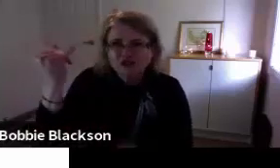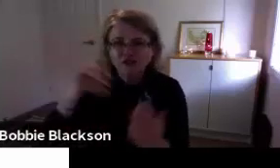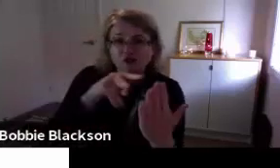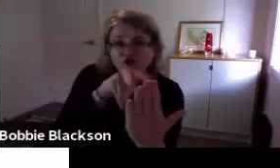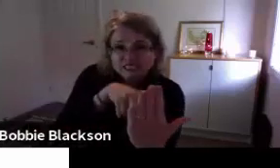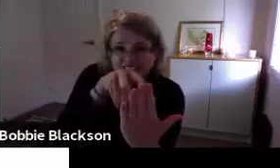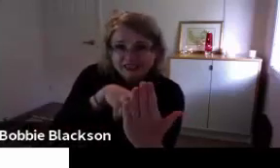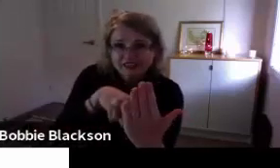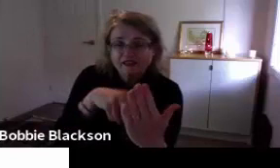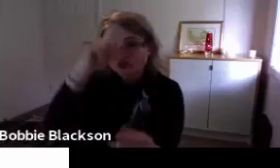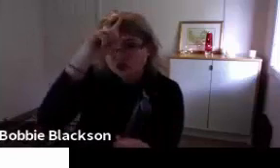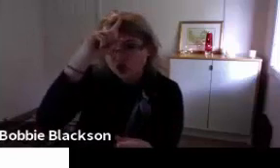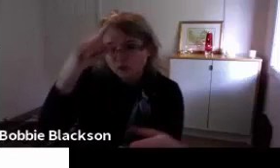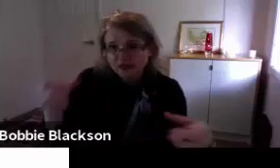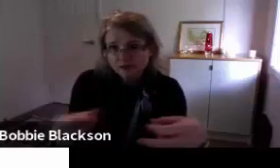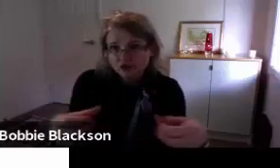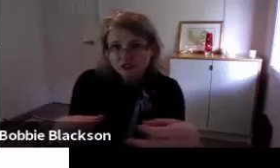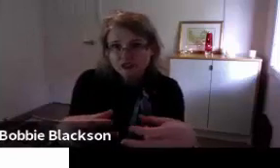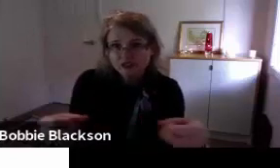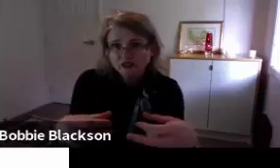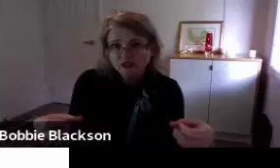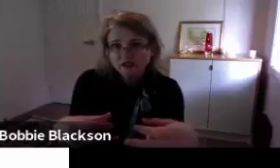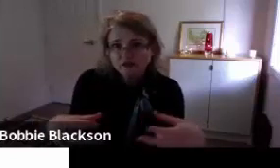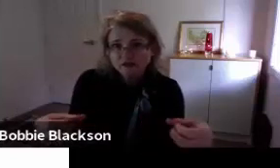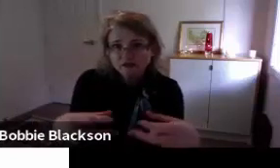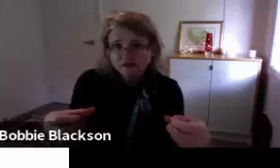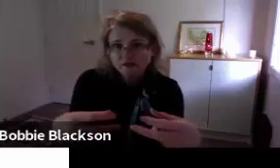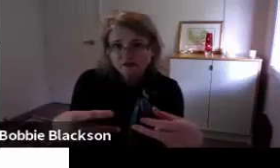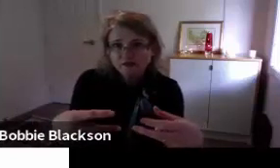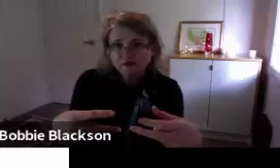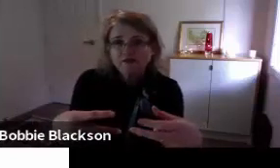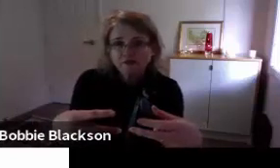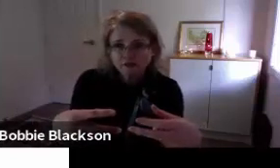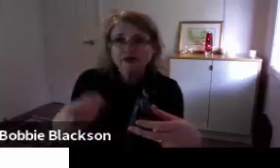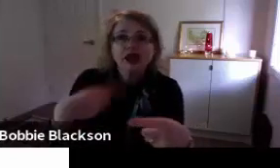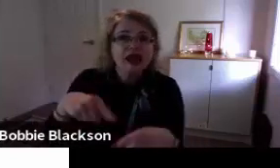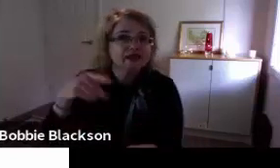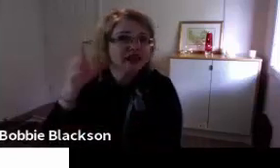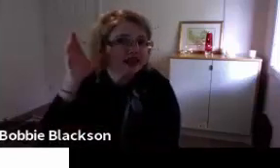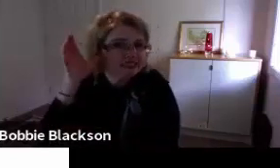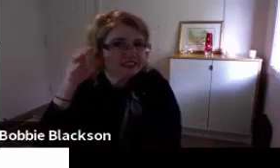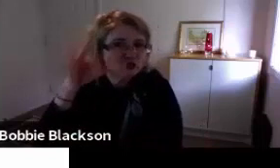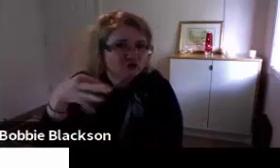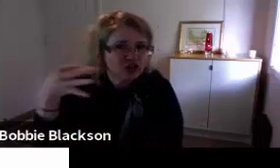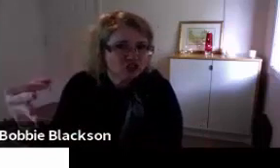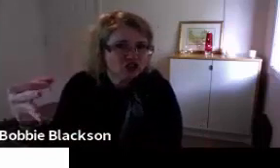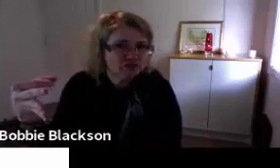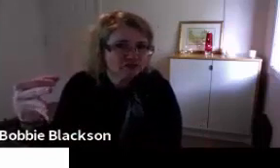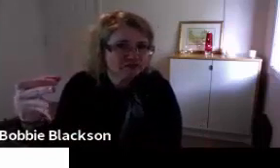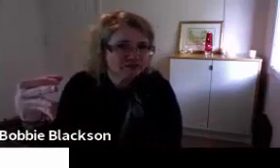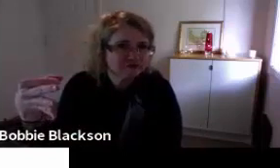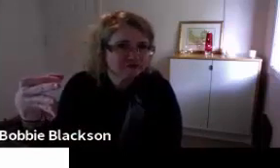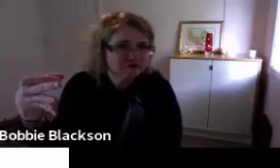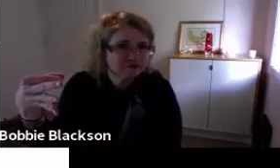put that away, imagine that you are reading in German subtitles and you are